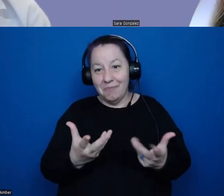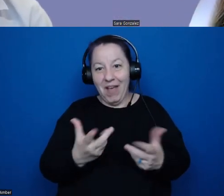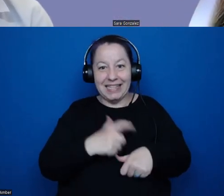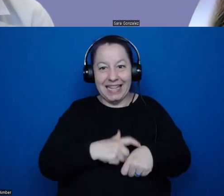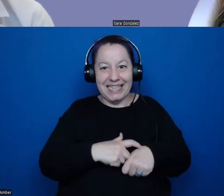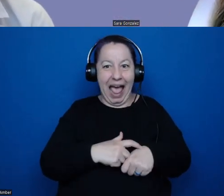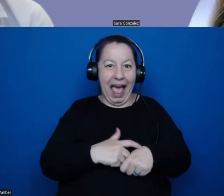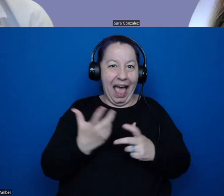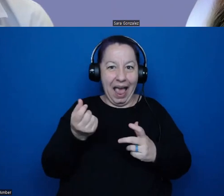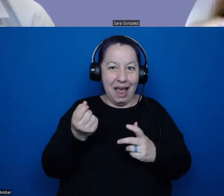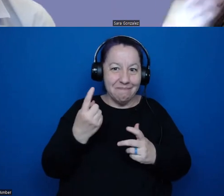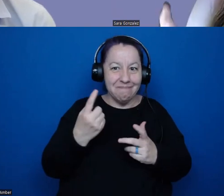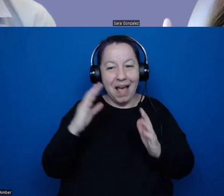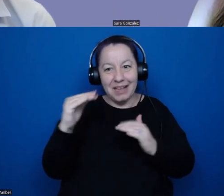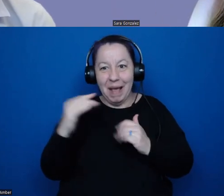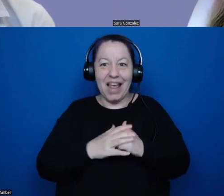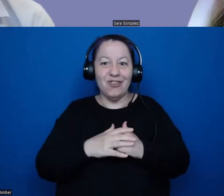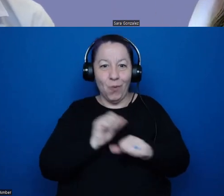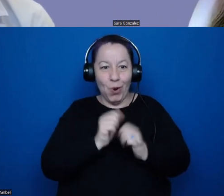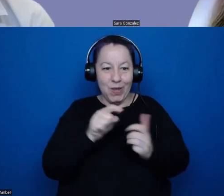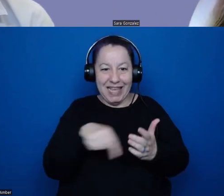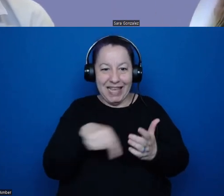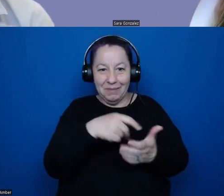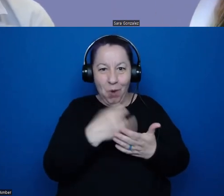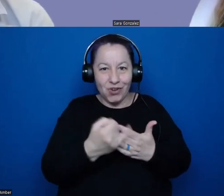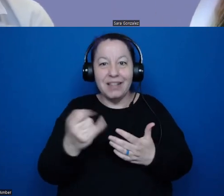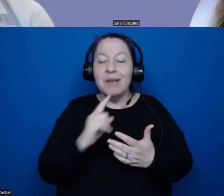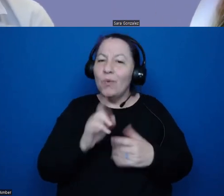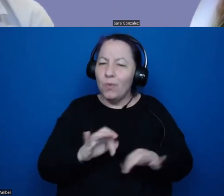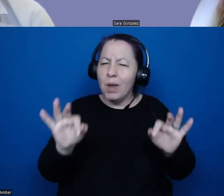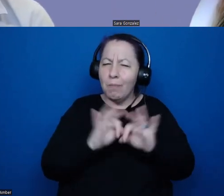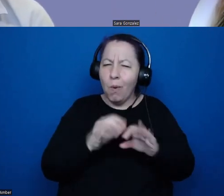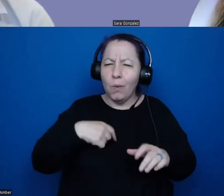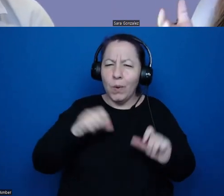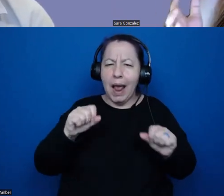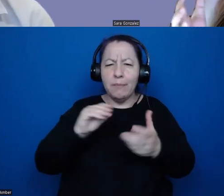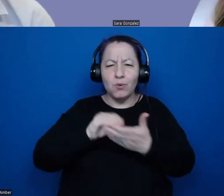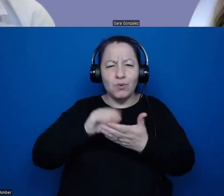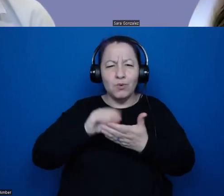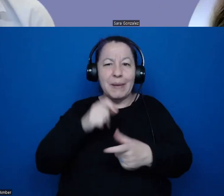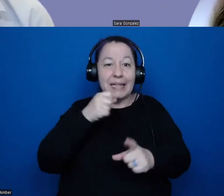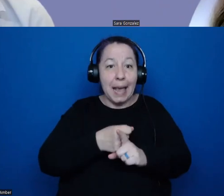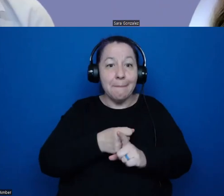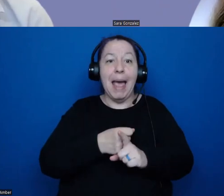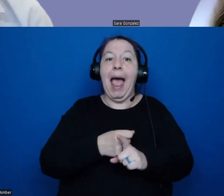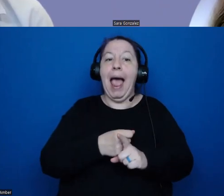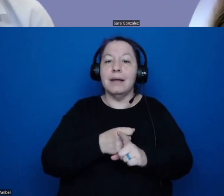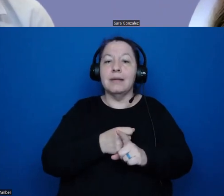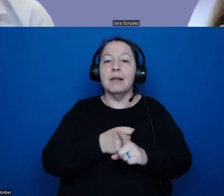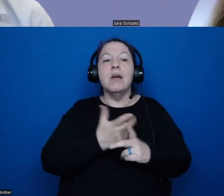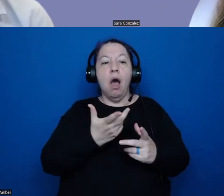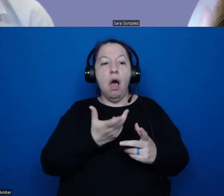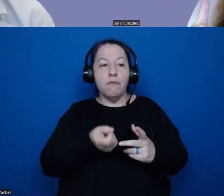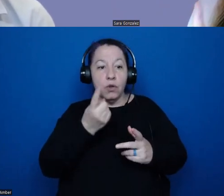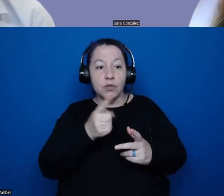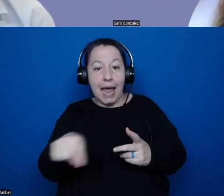with these projects. It's really important that we're able to document what the impact of interpreting those sites for the public is